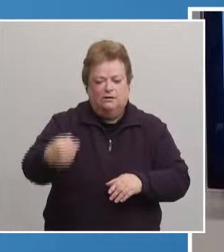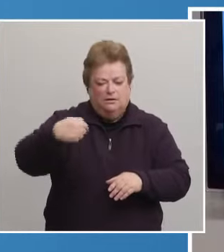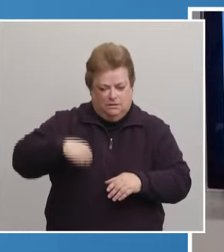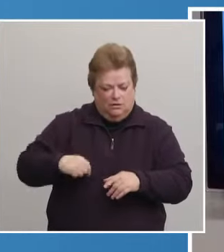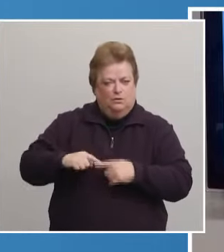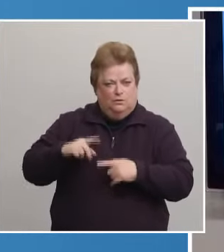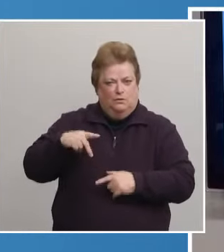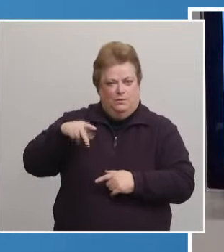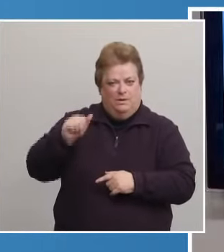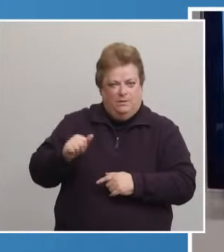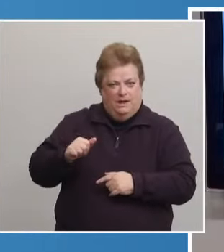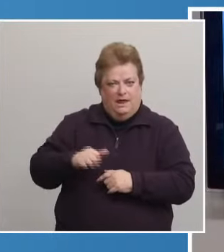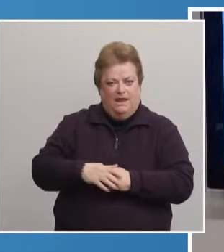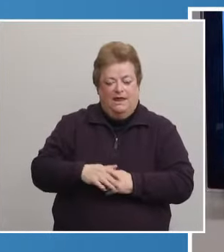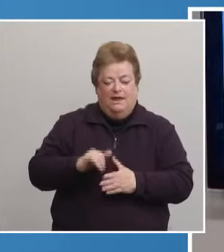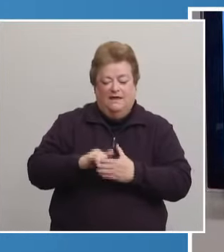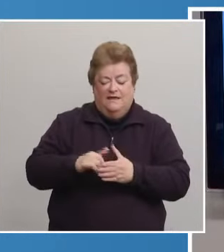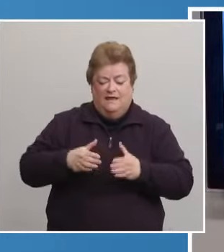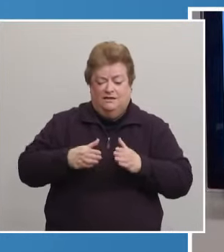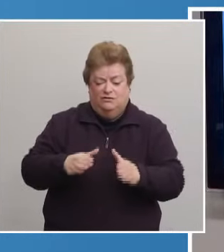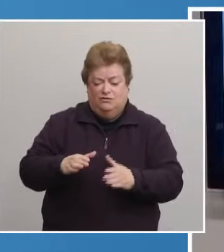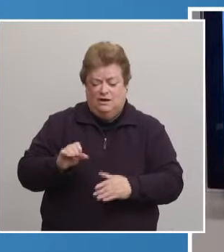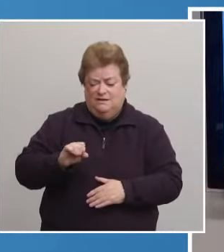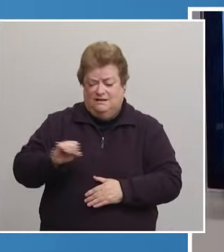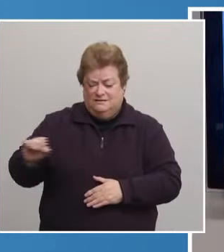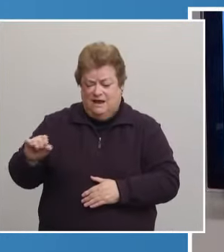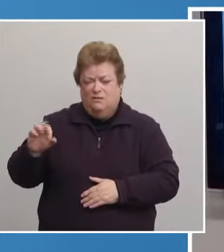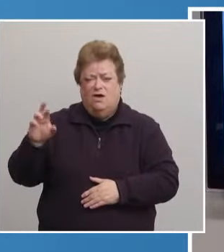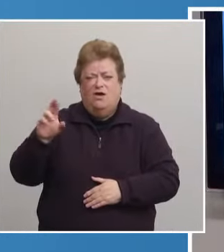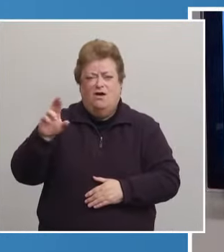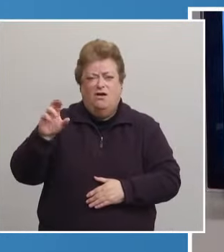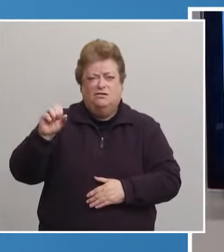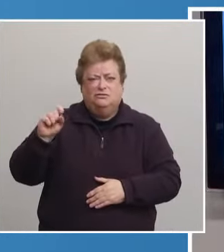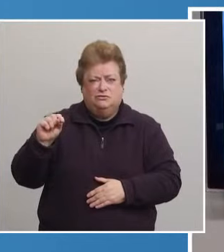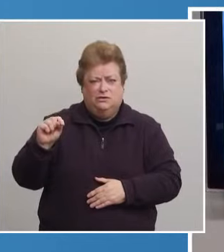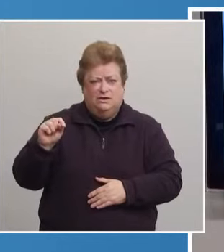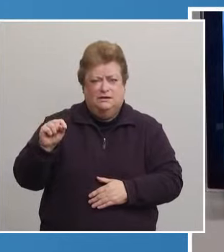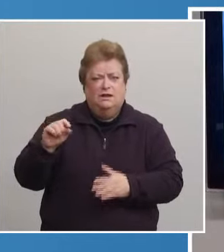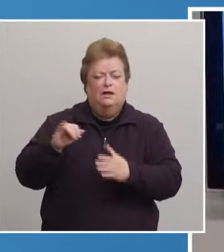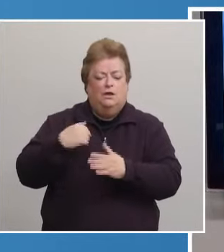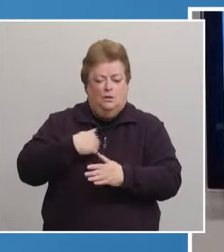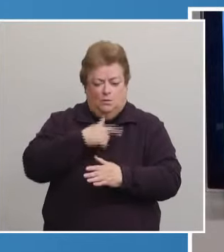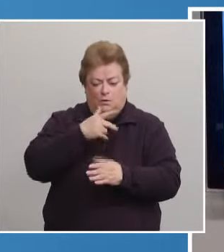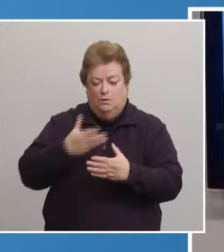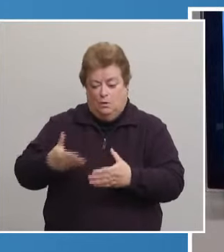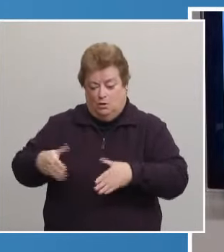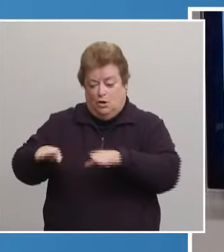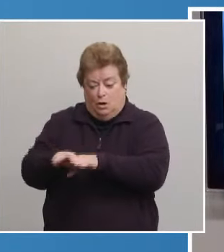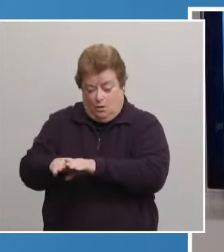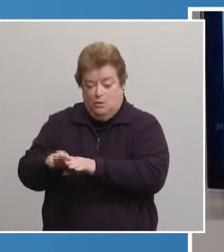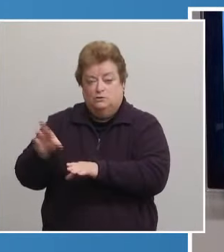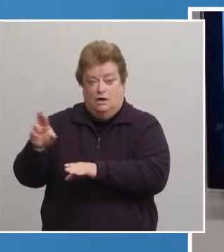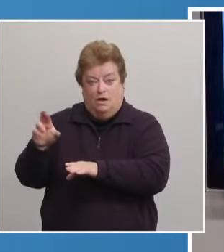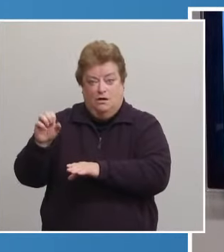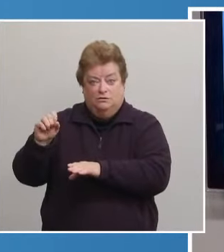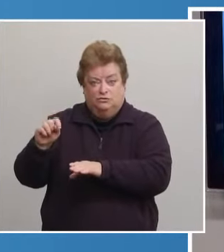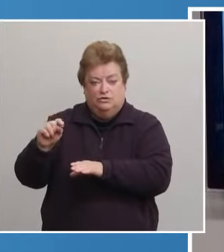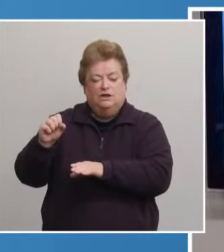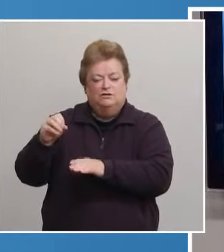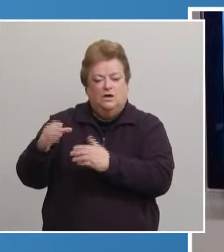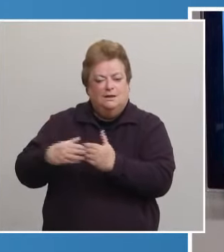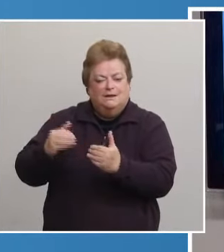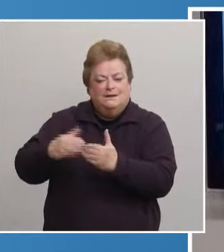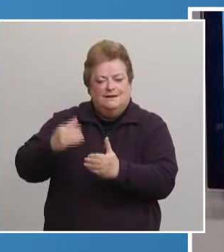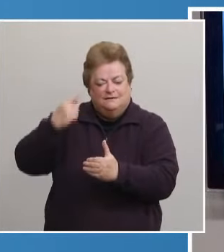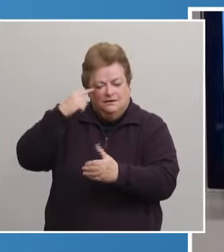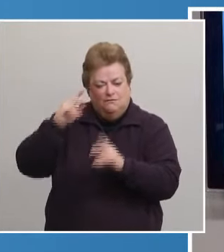directly to the south of Pinnacle Bank Arena is our street. We will close our street to through traffic so it's easy and